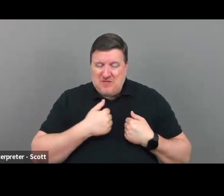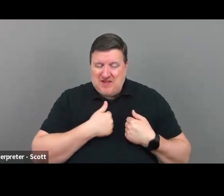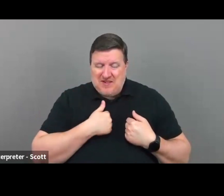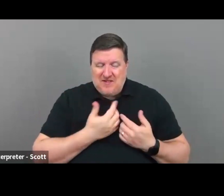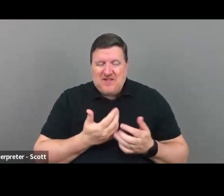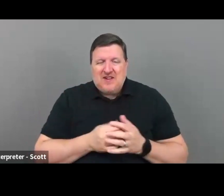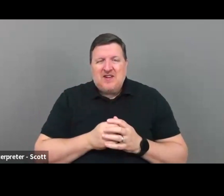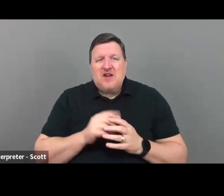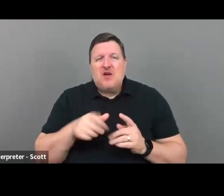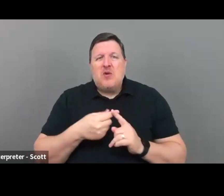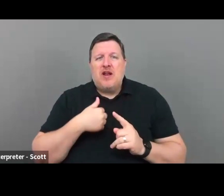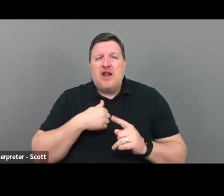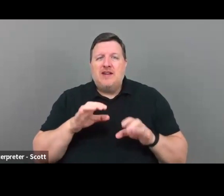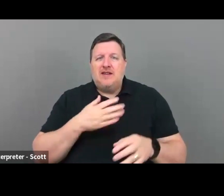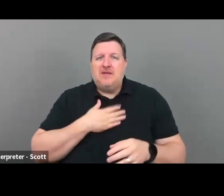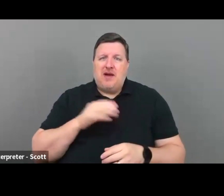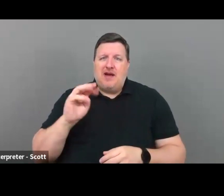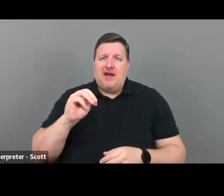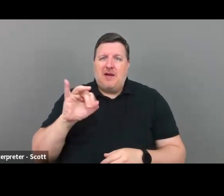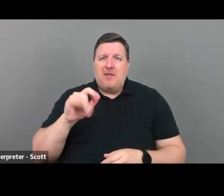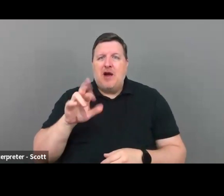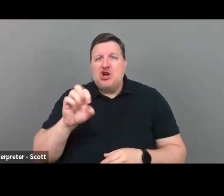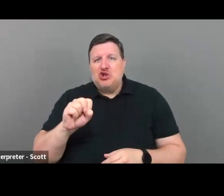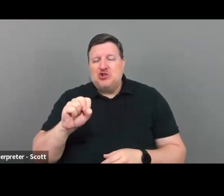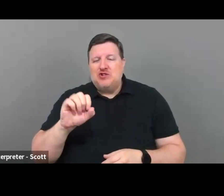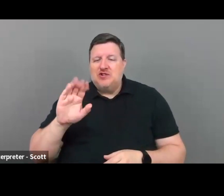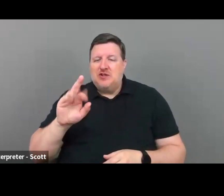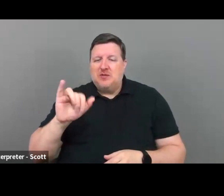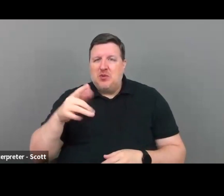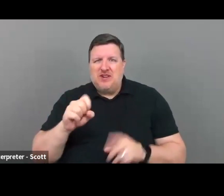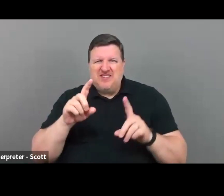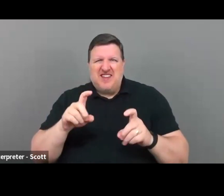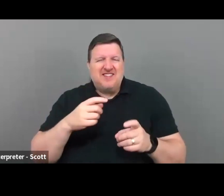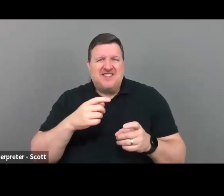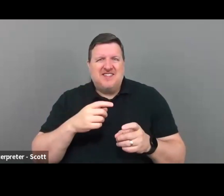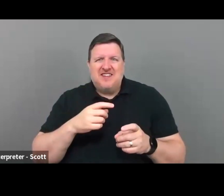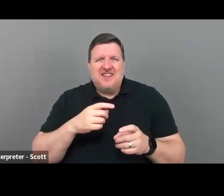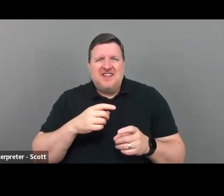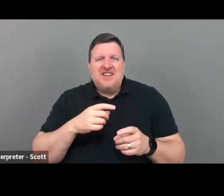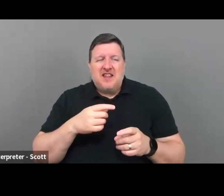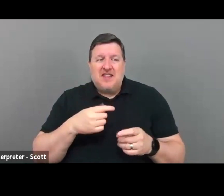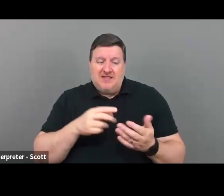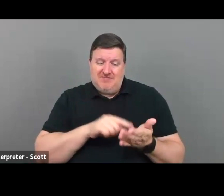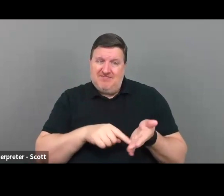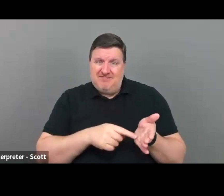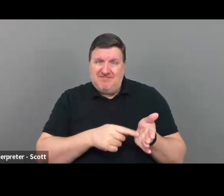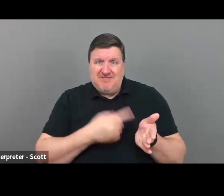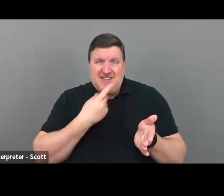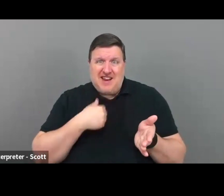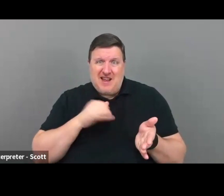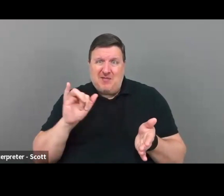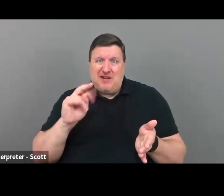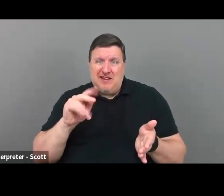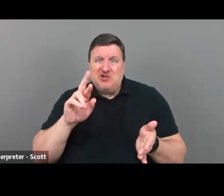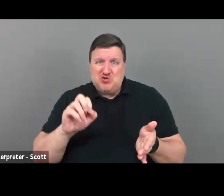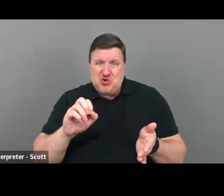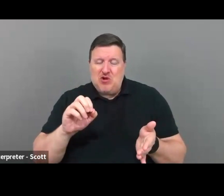yeah, when I did my Myers-Briggs, you know, it came out that I was an introvert and there were people that were like, no, you're not. Um, that could be because I